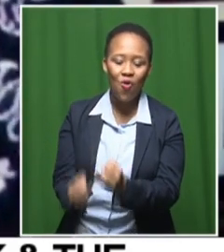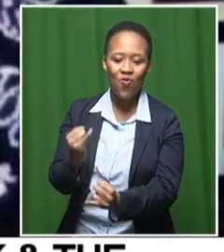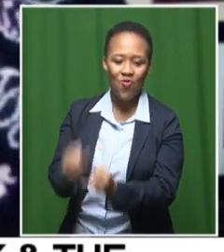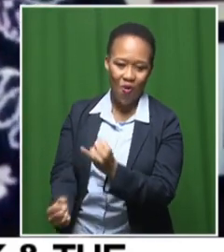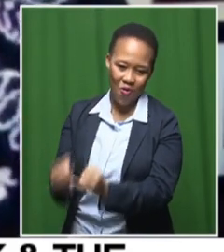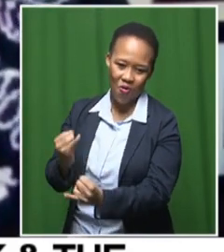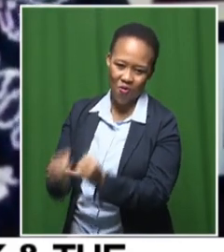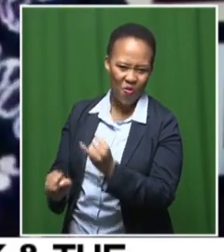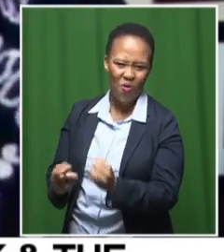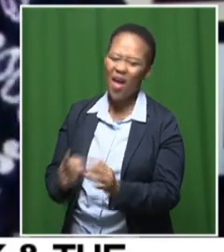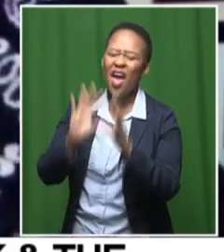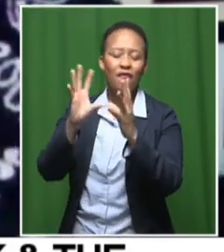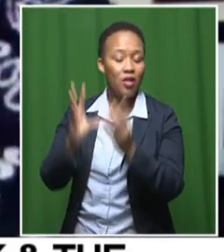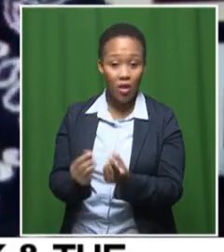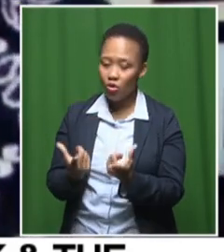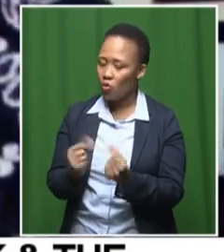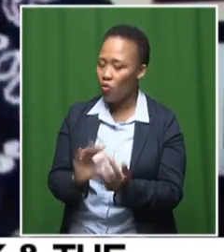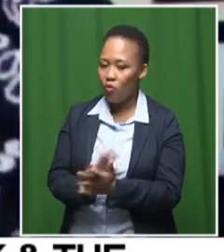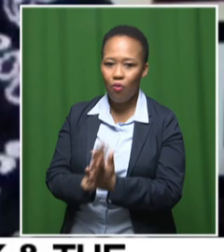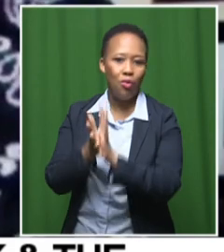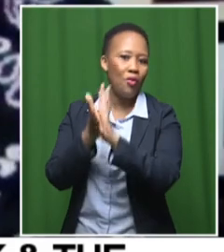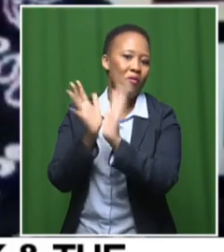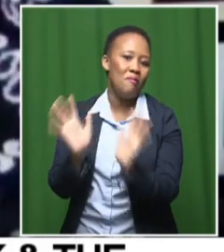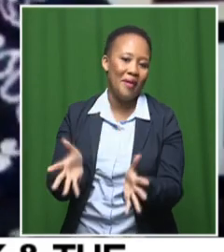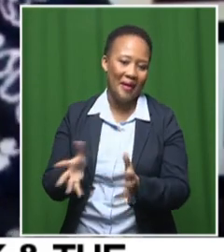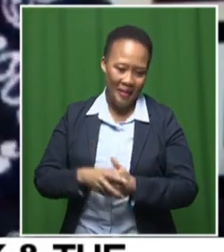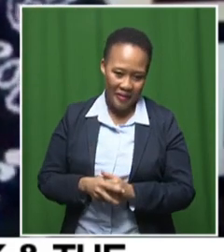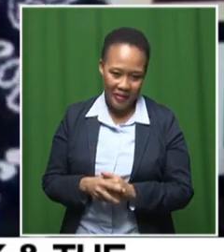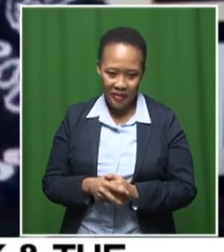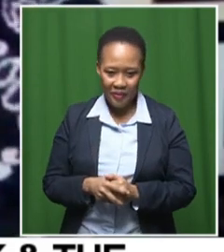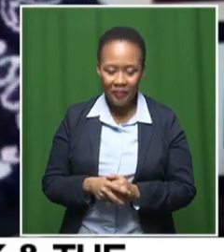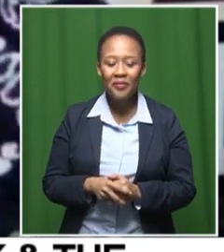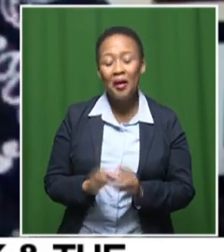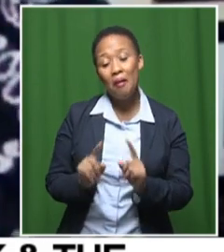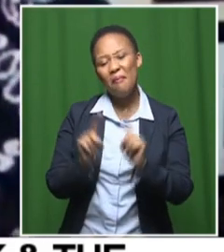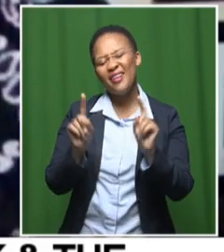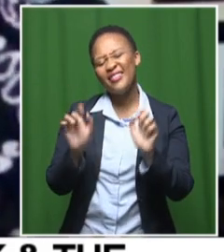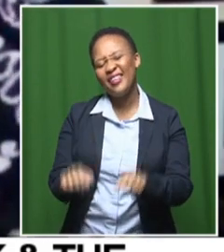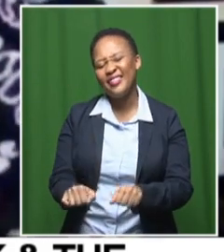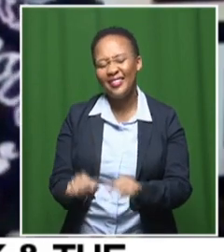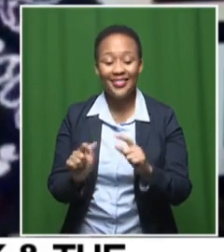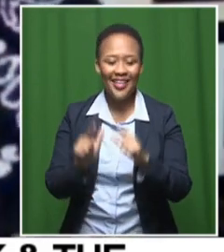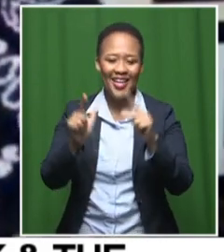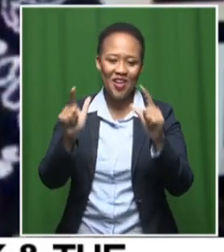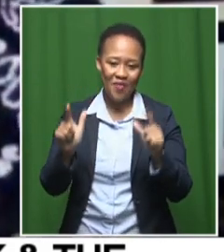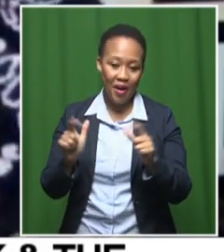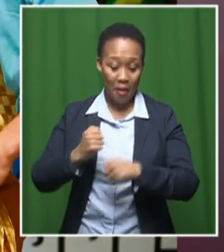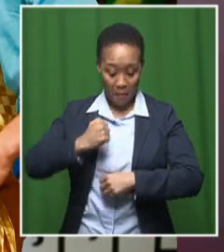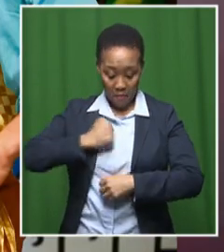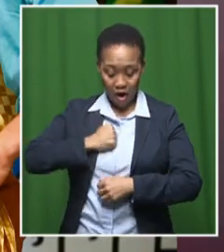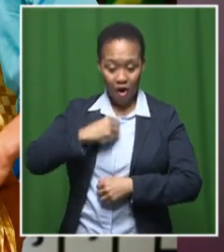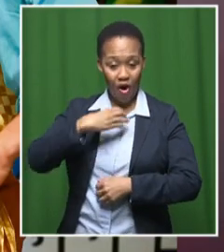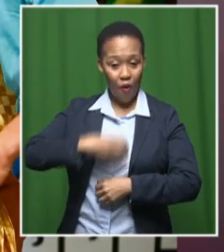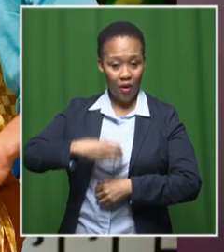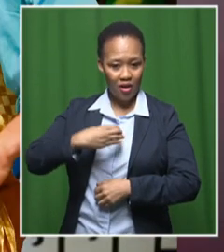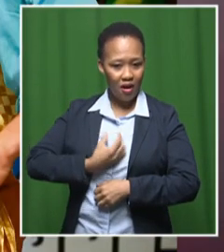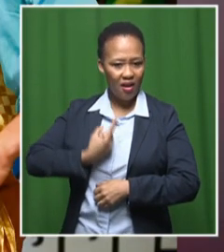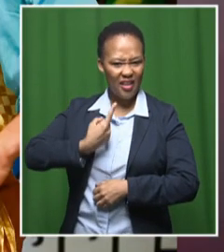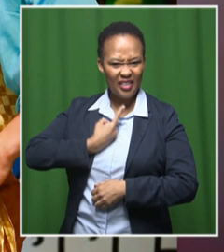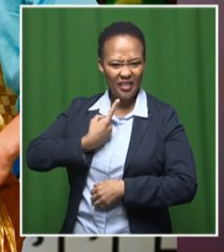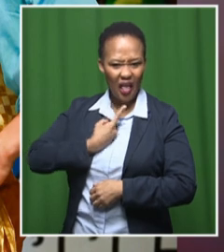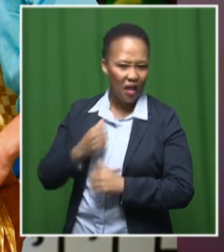they do is just a mess. Yeah. But it's great fun. My character himself, he's not bright.